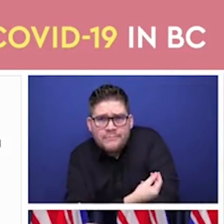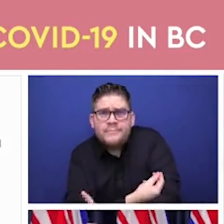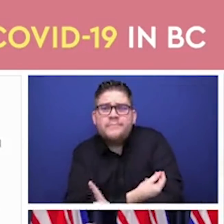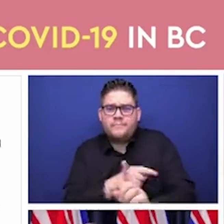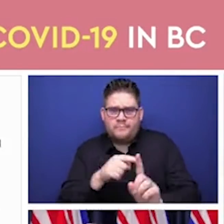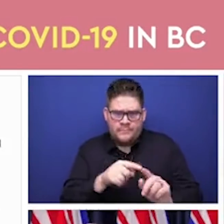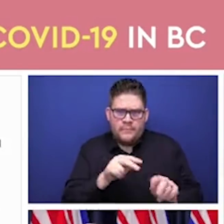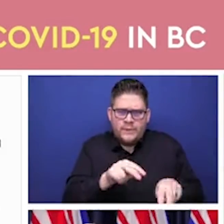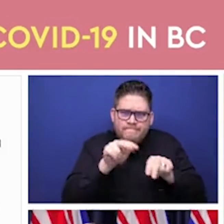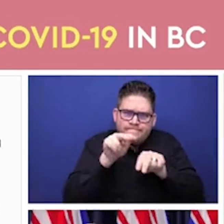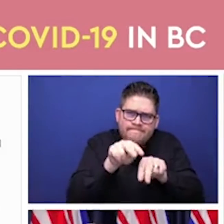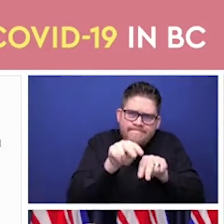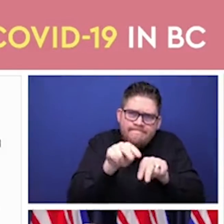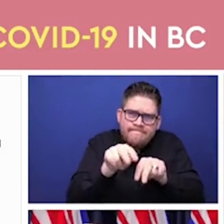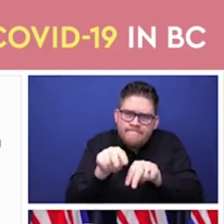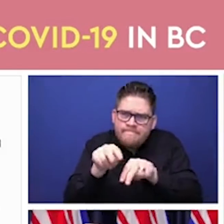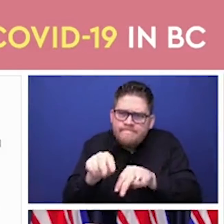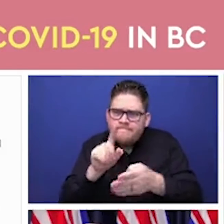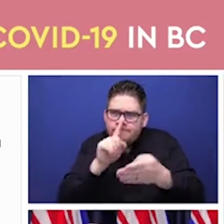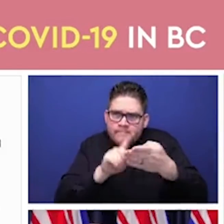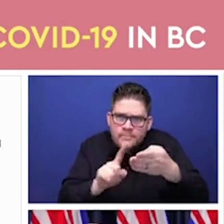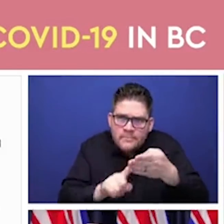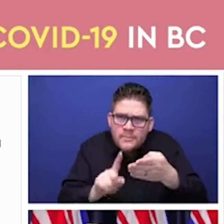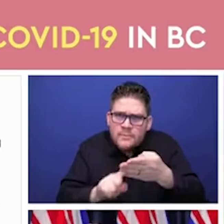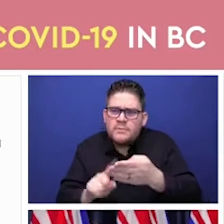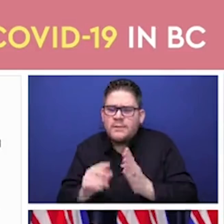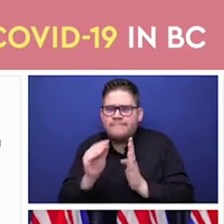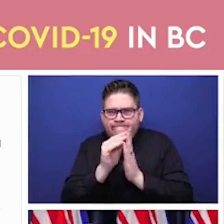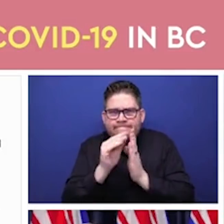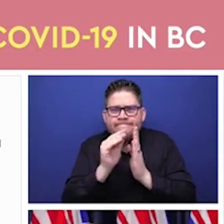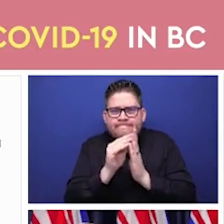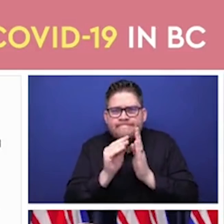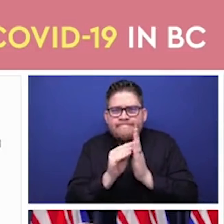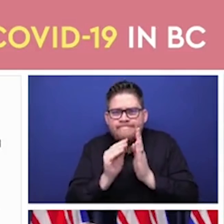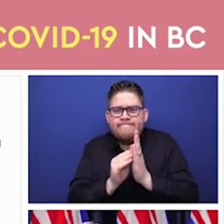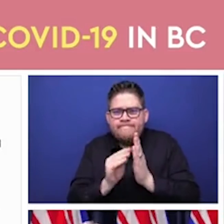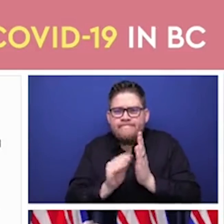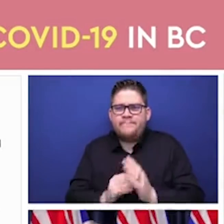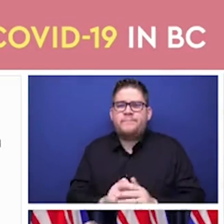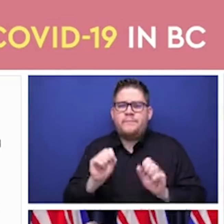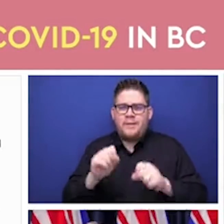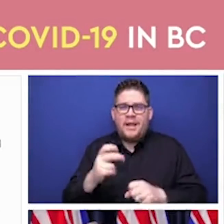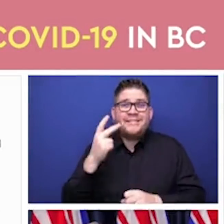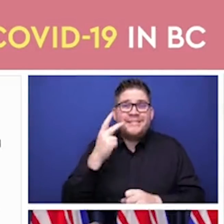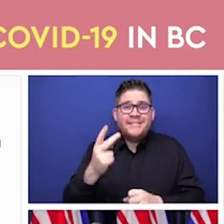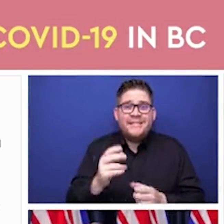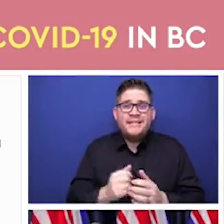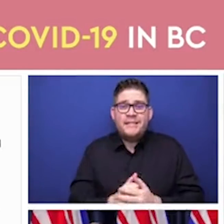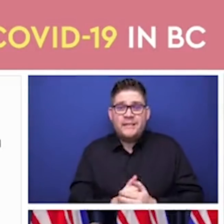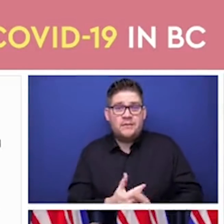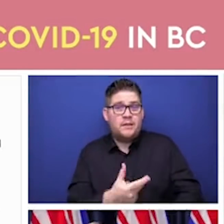effectiveness where we have gaps in reach and to readjust and, you know,